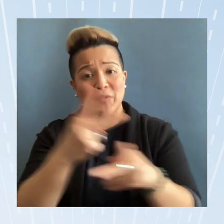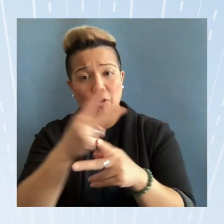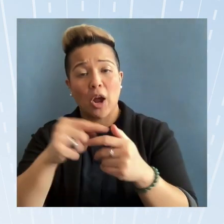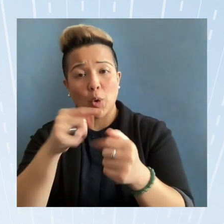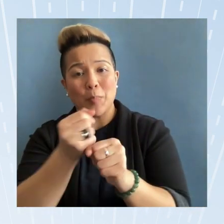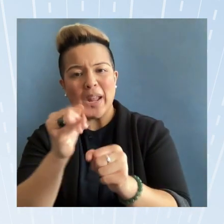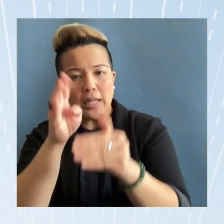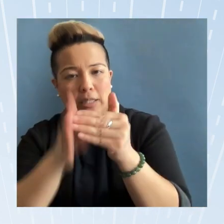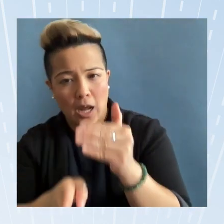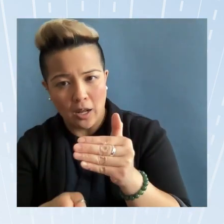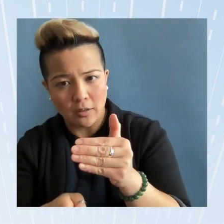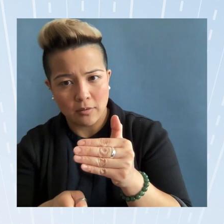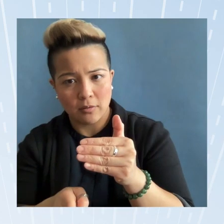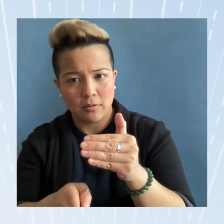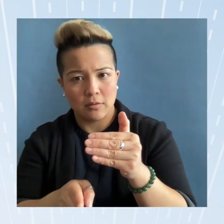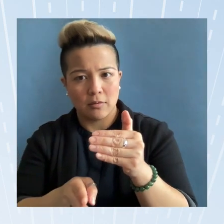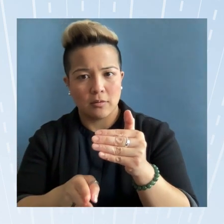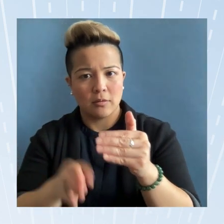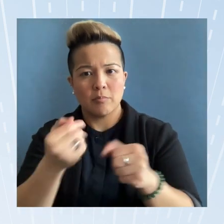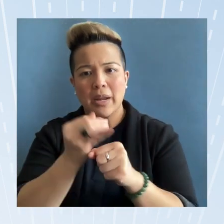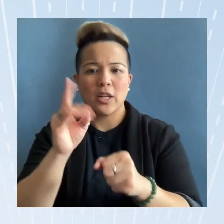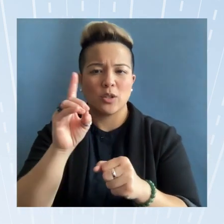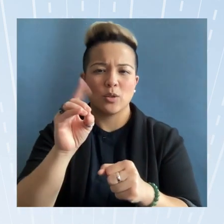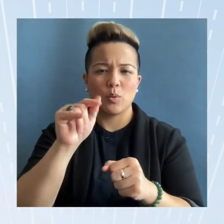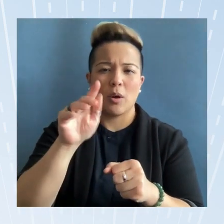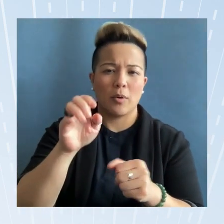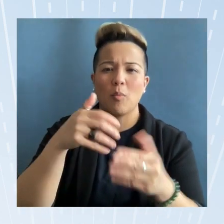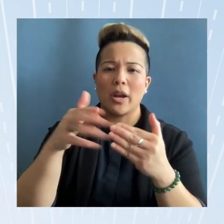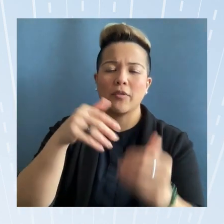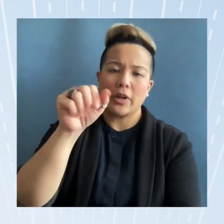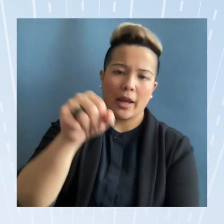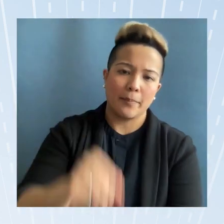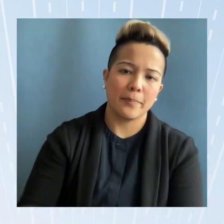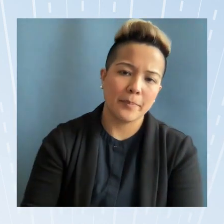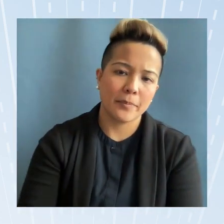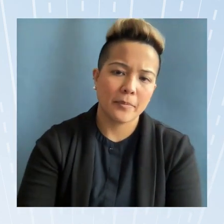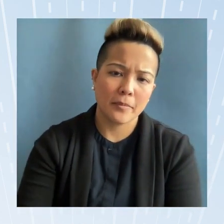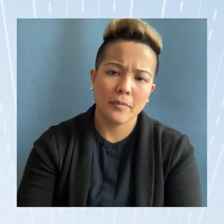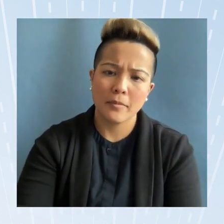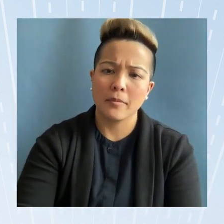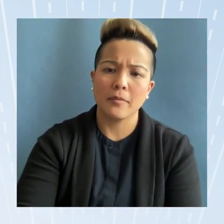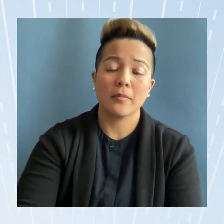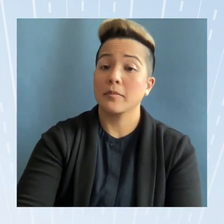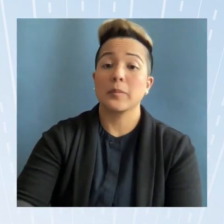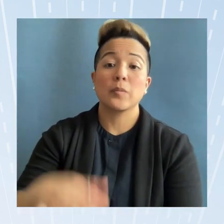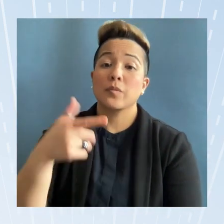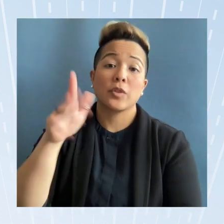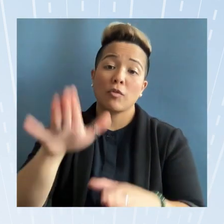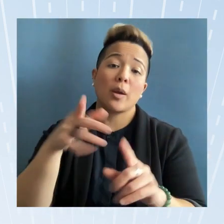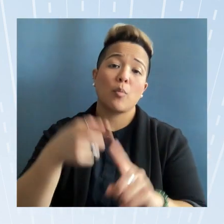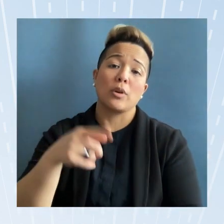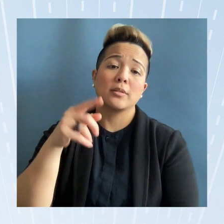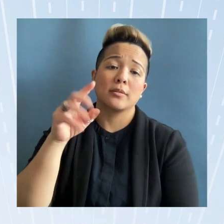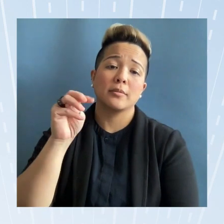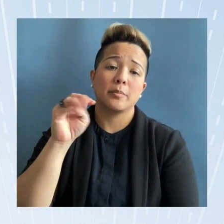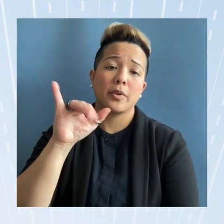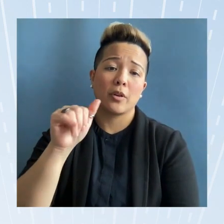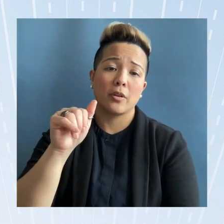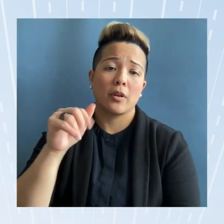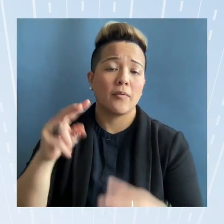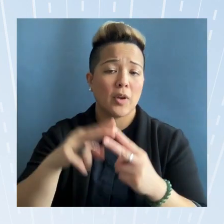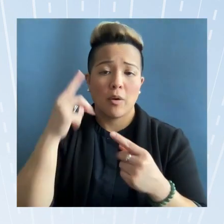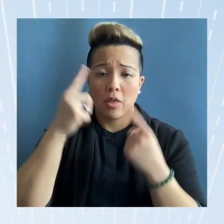done make it doable whatever yeah great points Mia very thoughtful